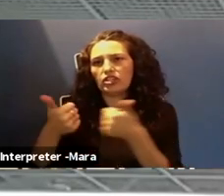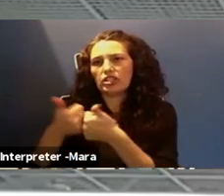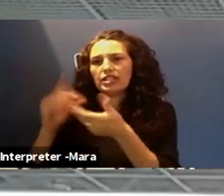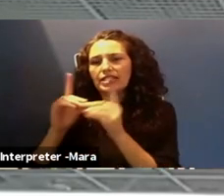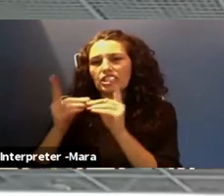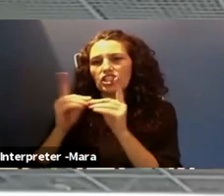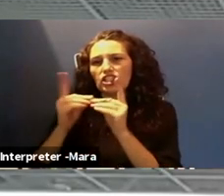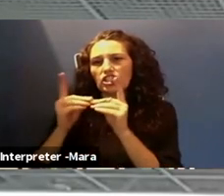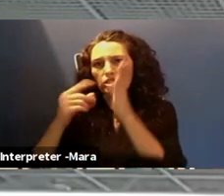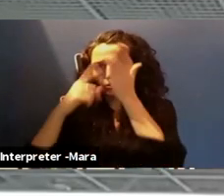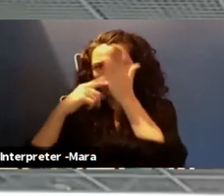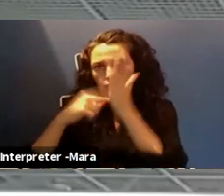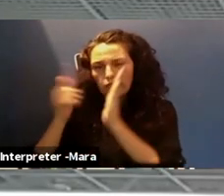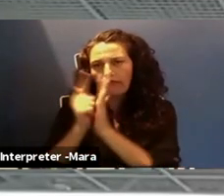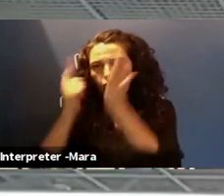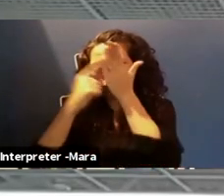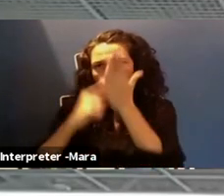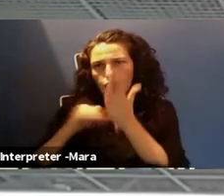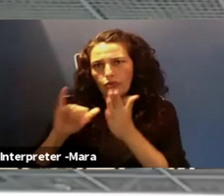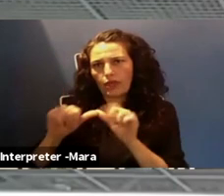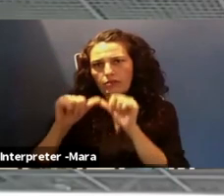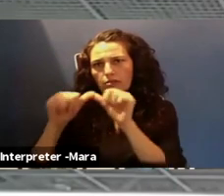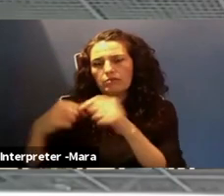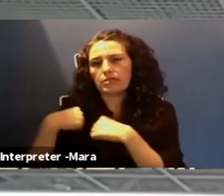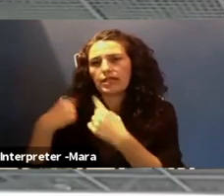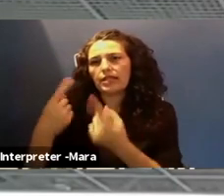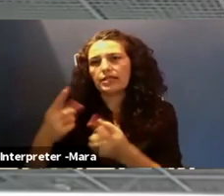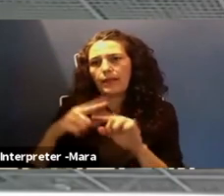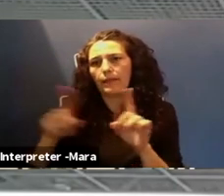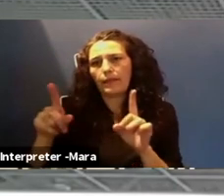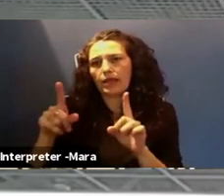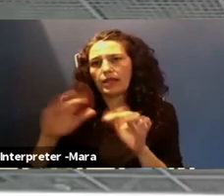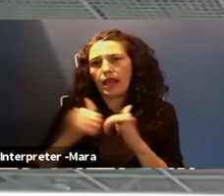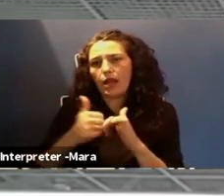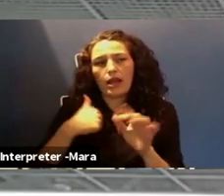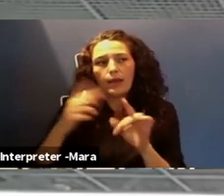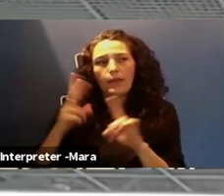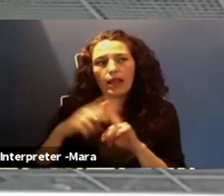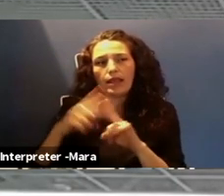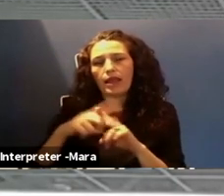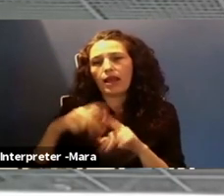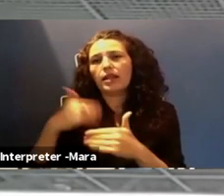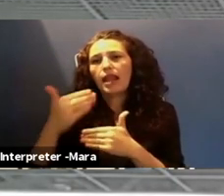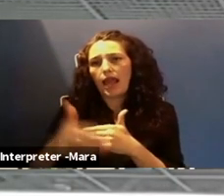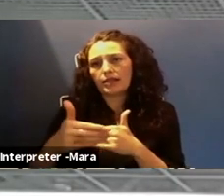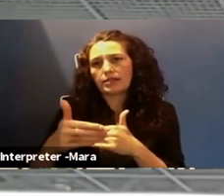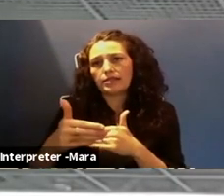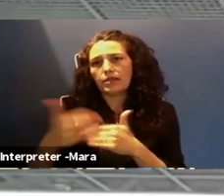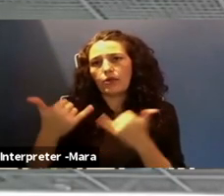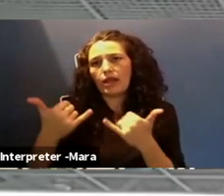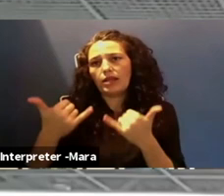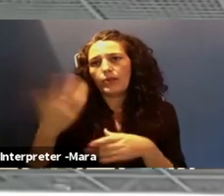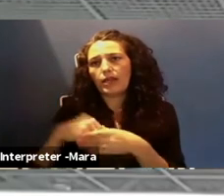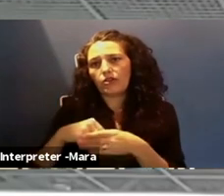think that that constant has stayed the same. Um, but how I apply that next, uh, right now I'm the interim vice president of